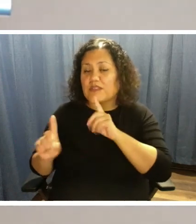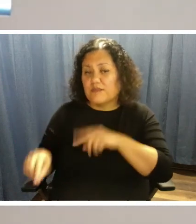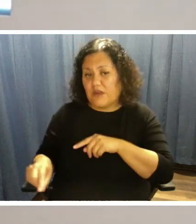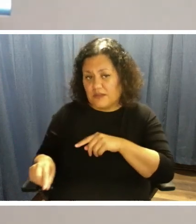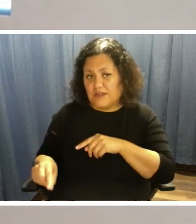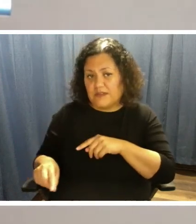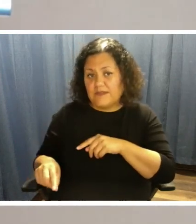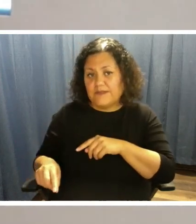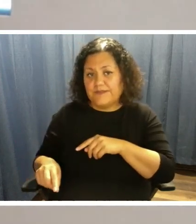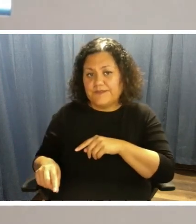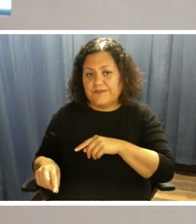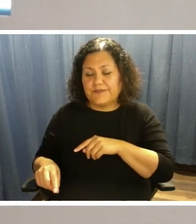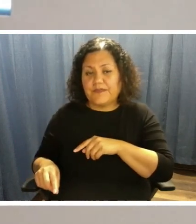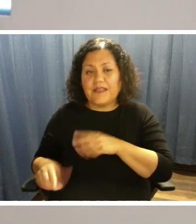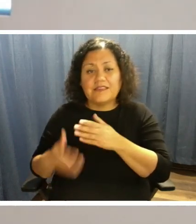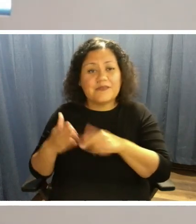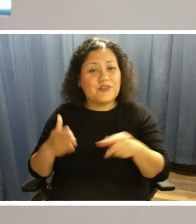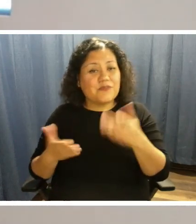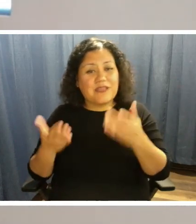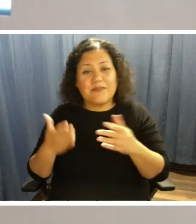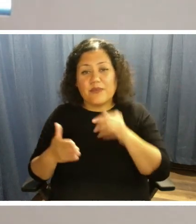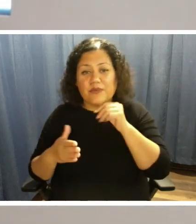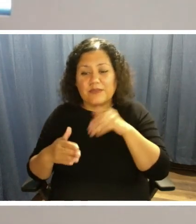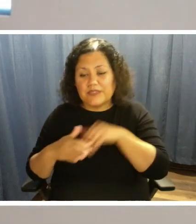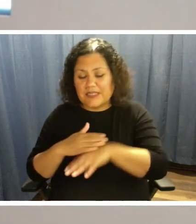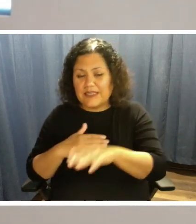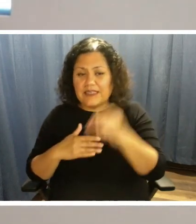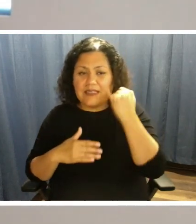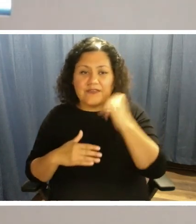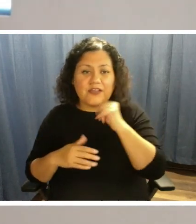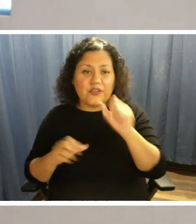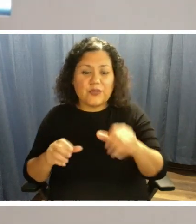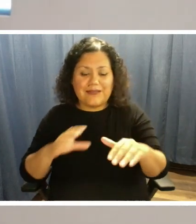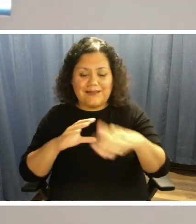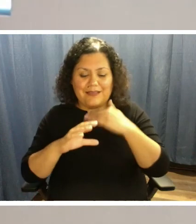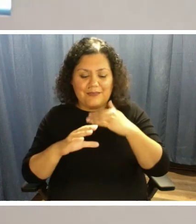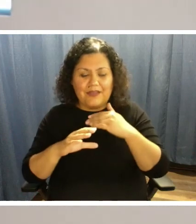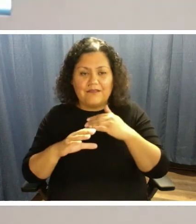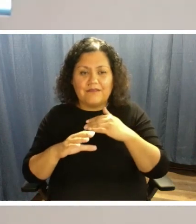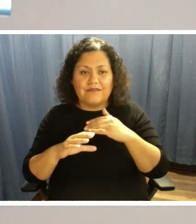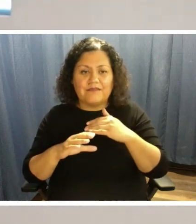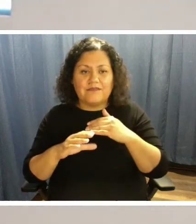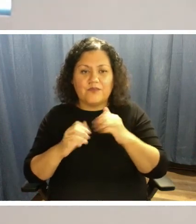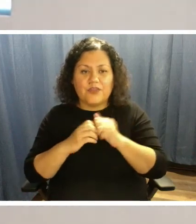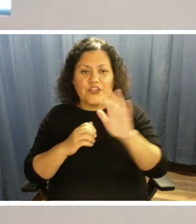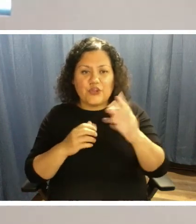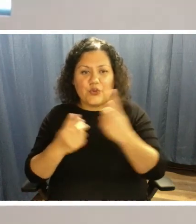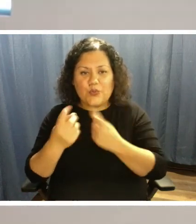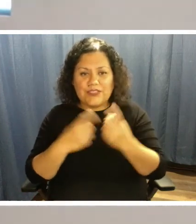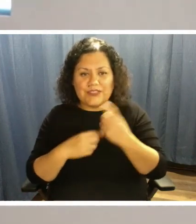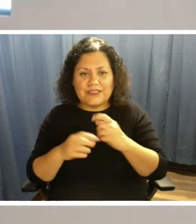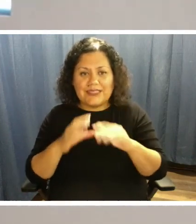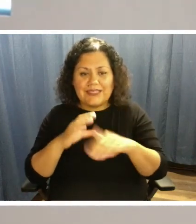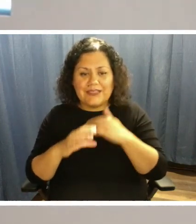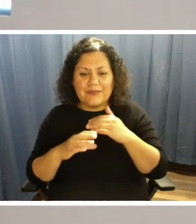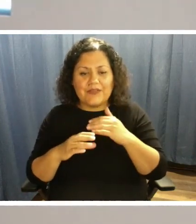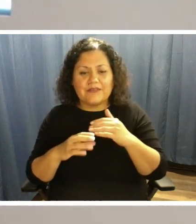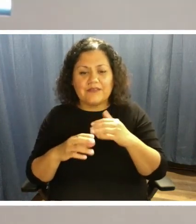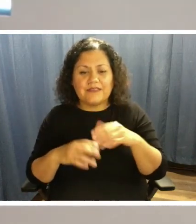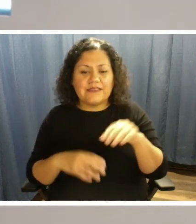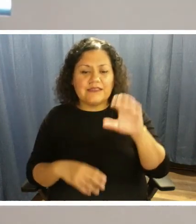Uh, some of you may not have been able to get in. If not, you can email your question to us. The email address is